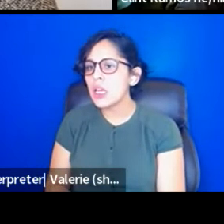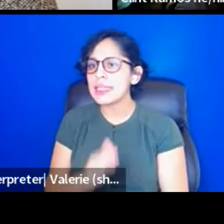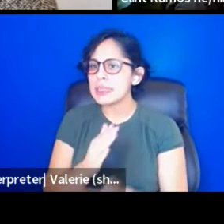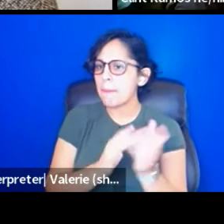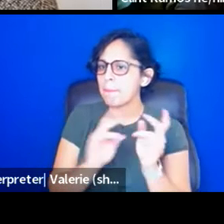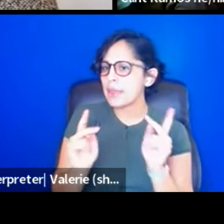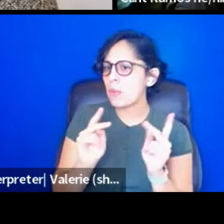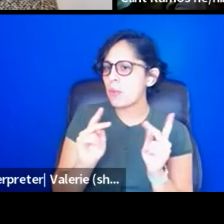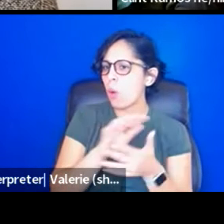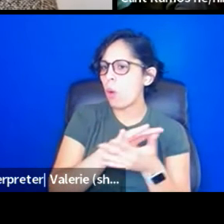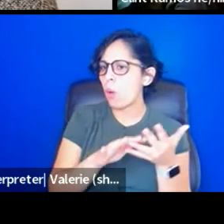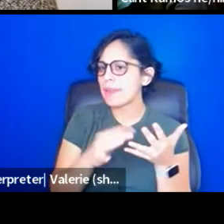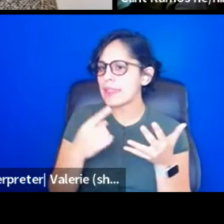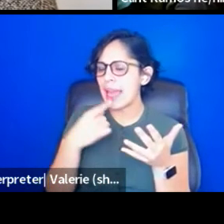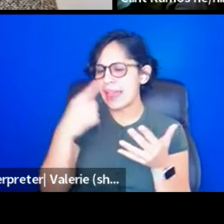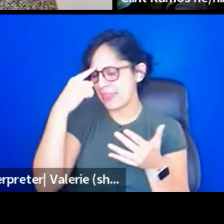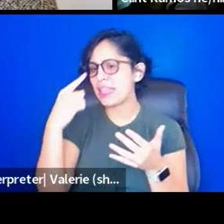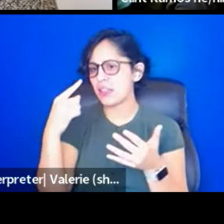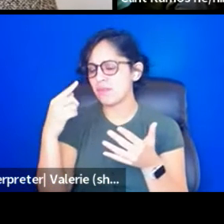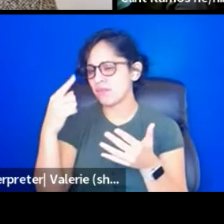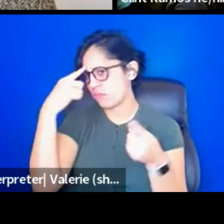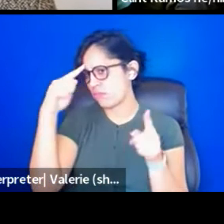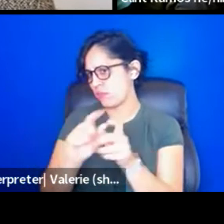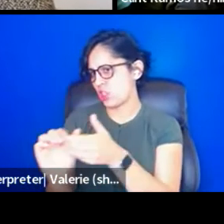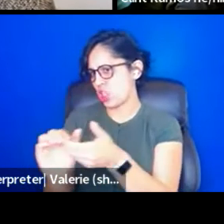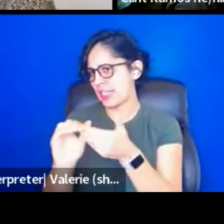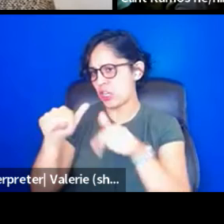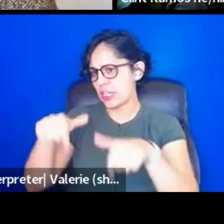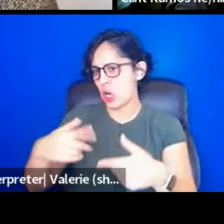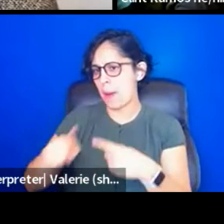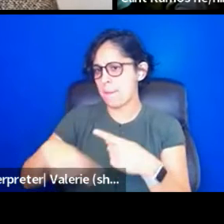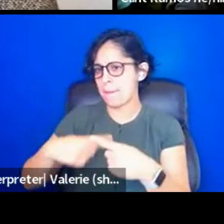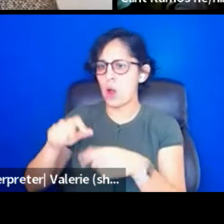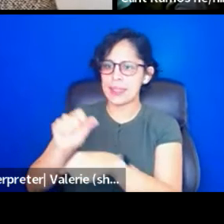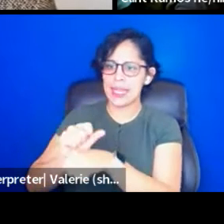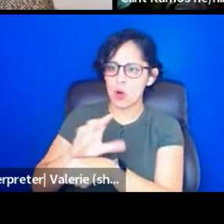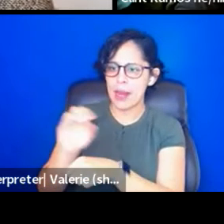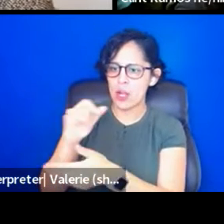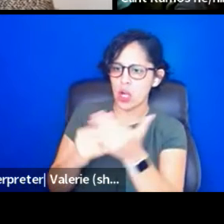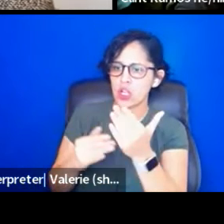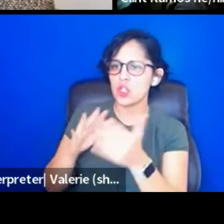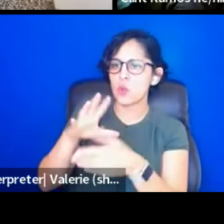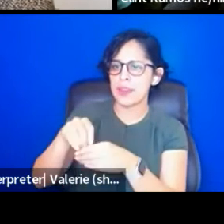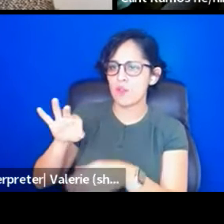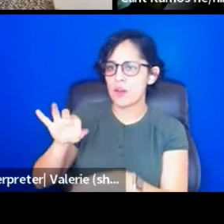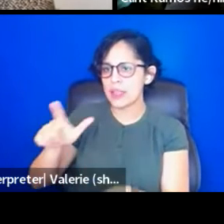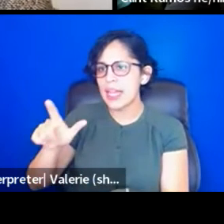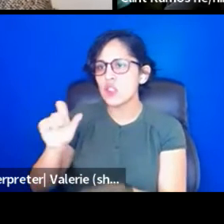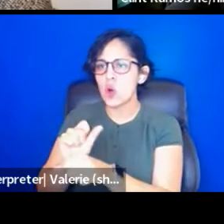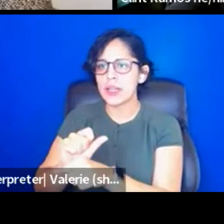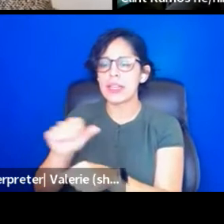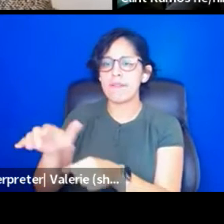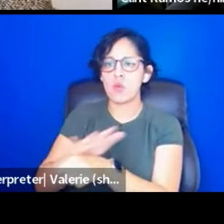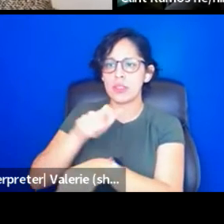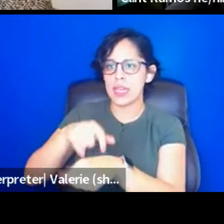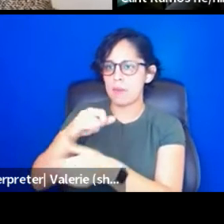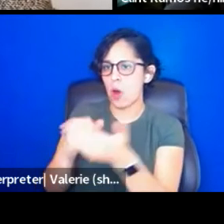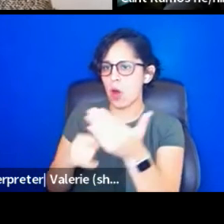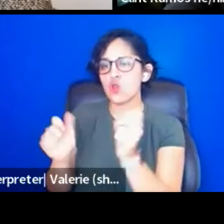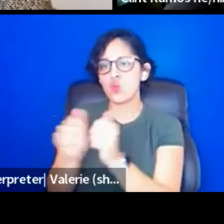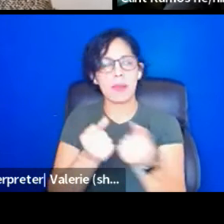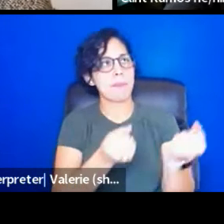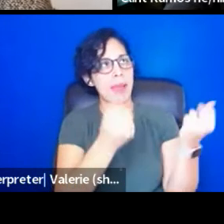here. I think there's a solidarity here about labor and hours between artists and freelancers. those are working full-time arts admin and positions with producing institutions,